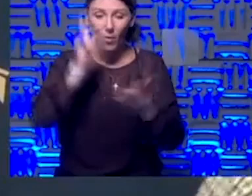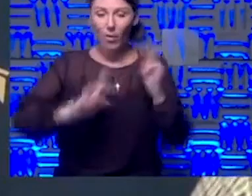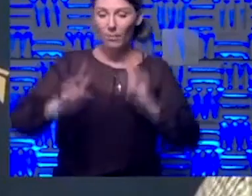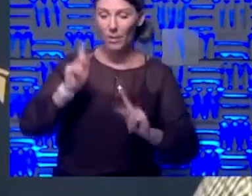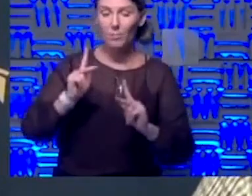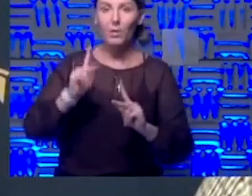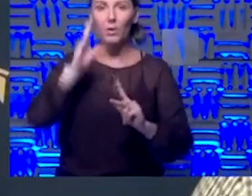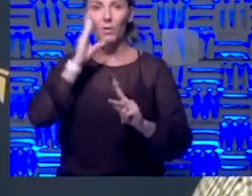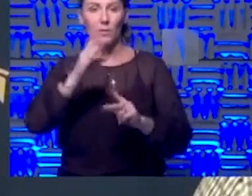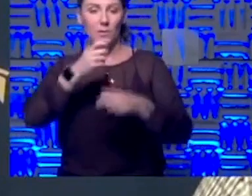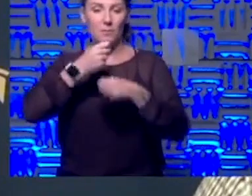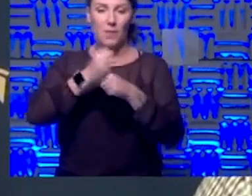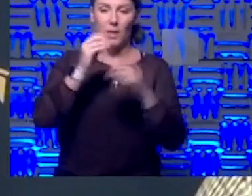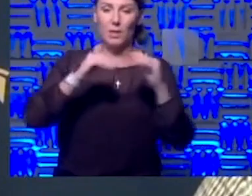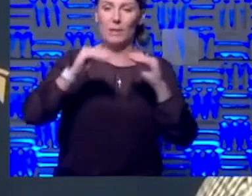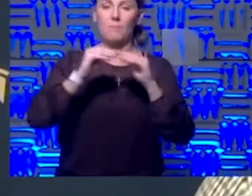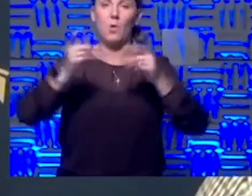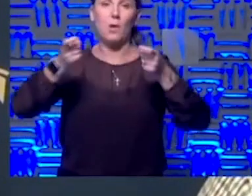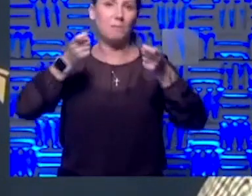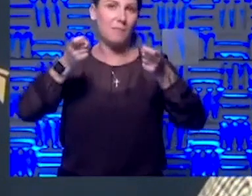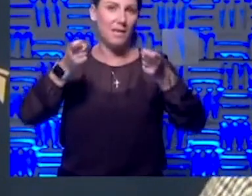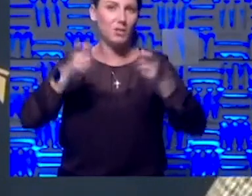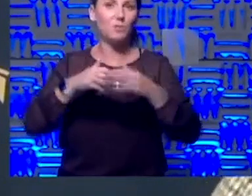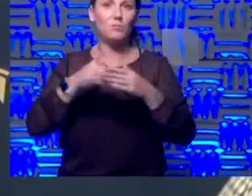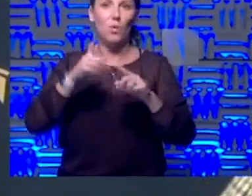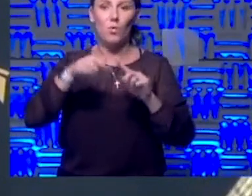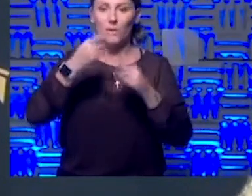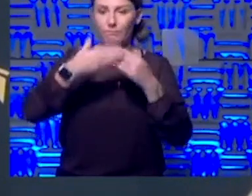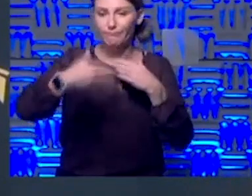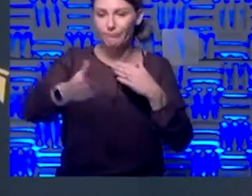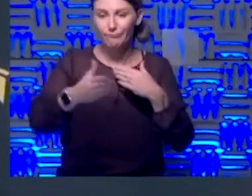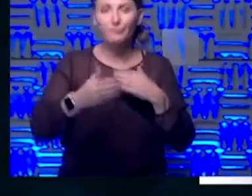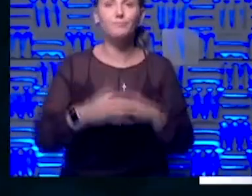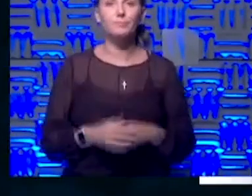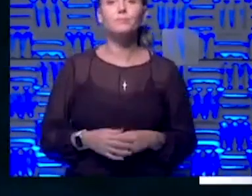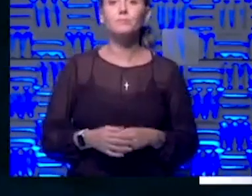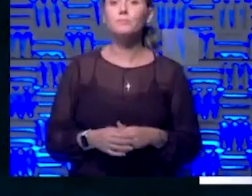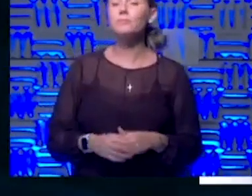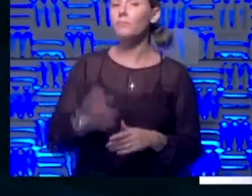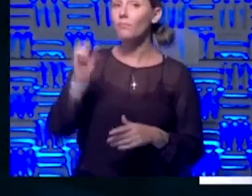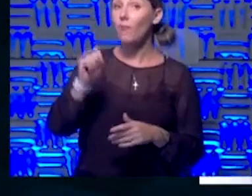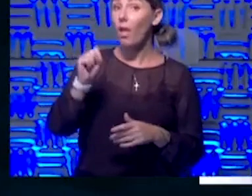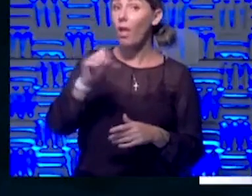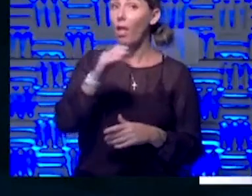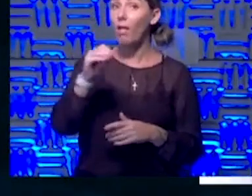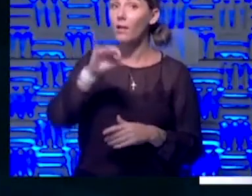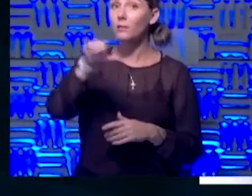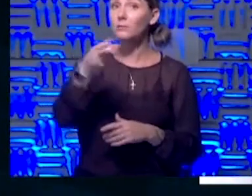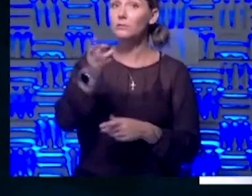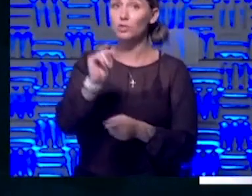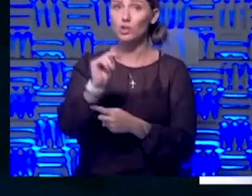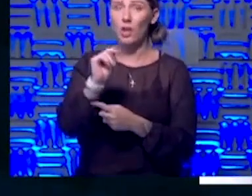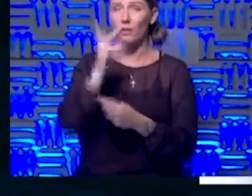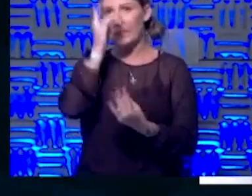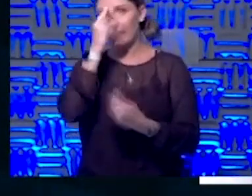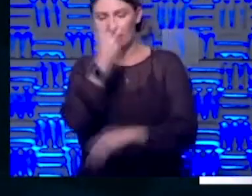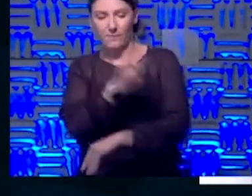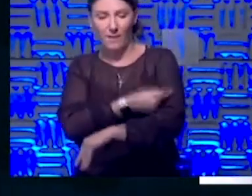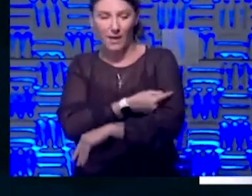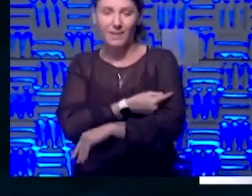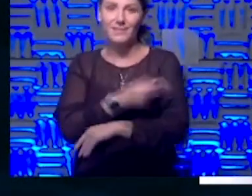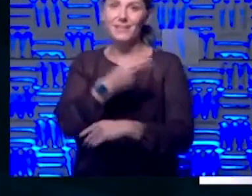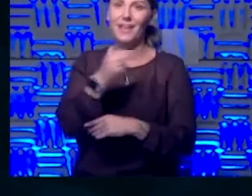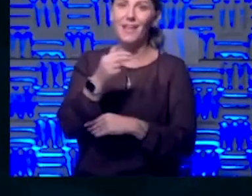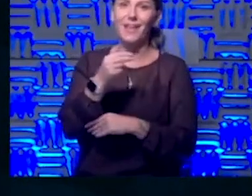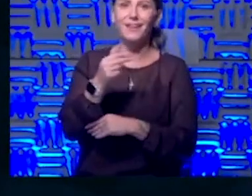to make this more manageable as we go forward. Yeah. And John, the thought of a vaccine, I'm sure that